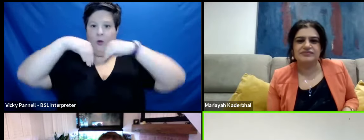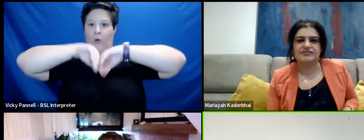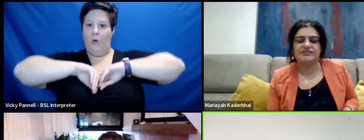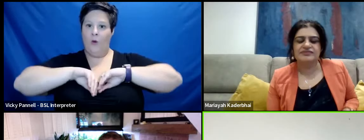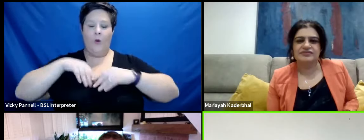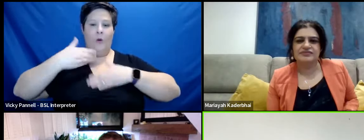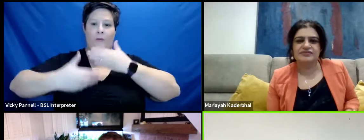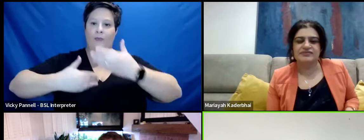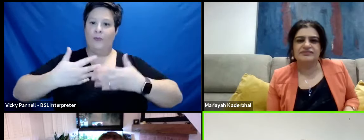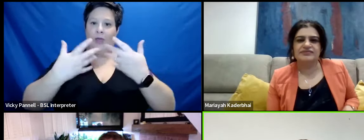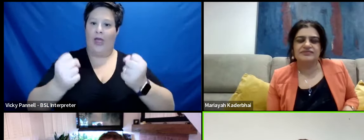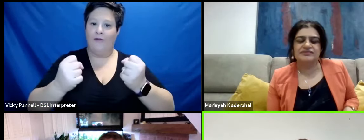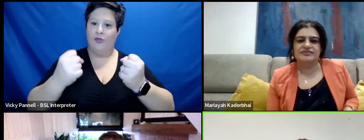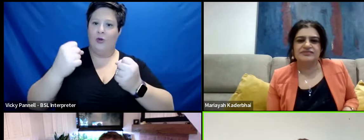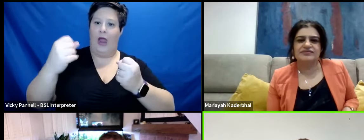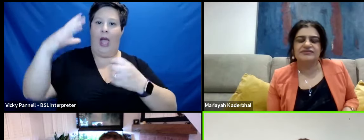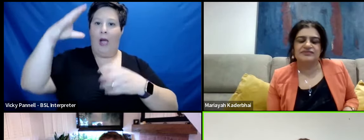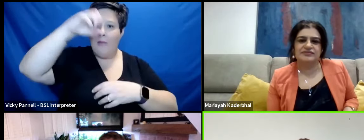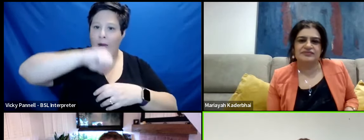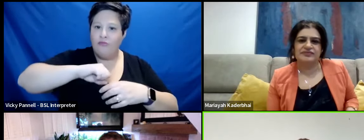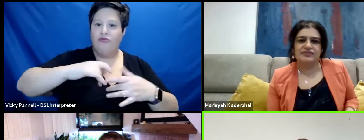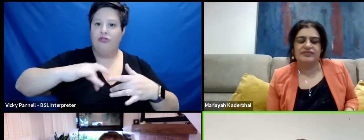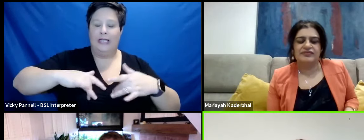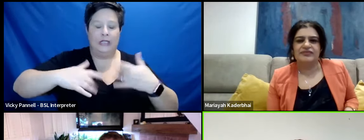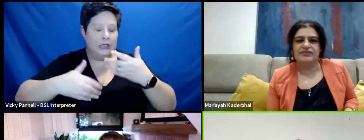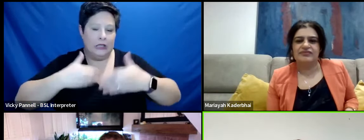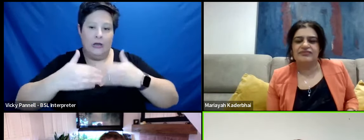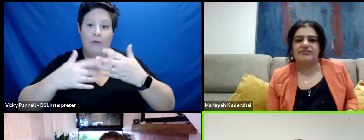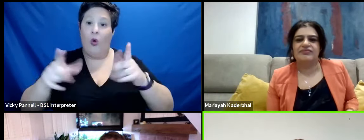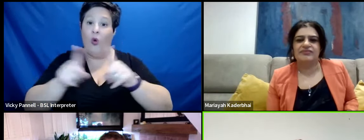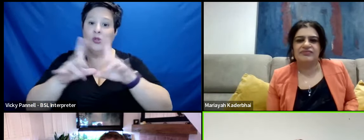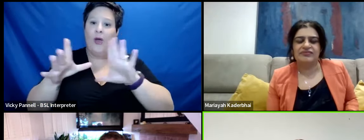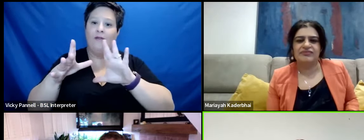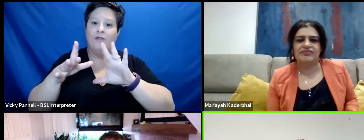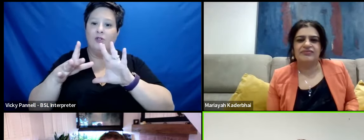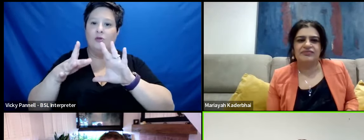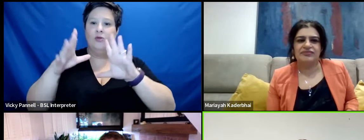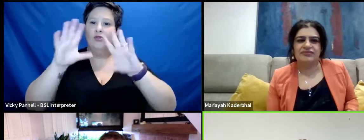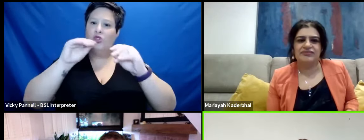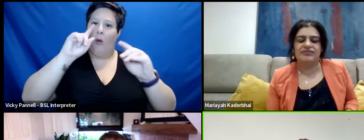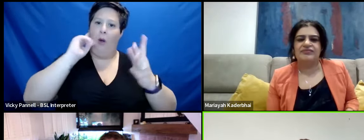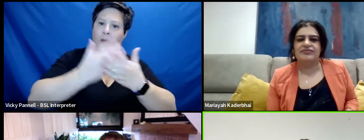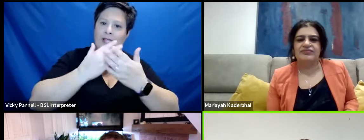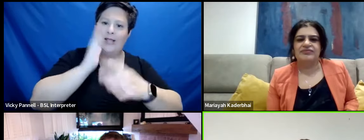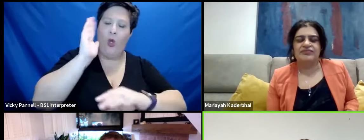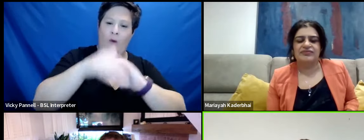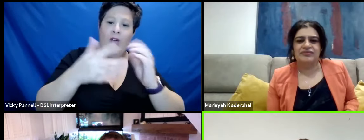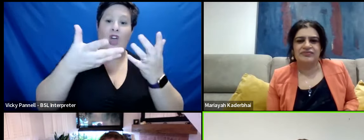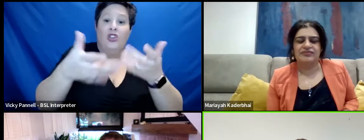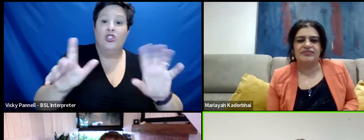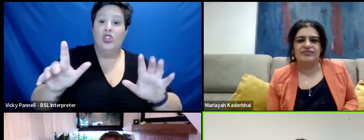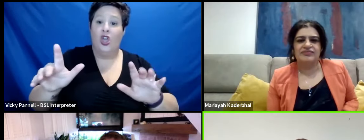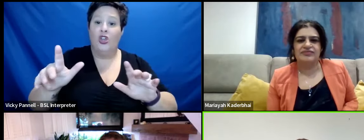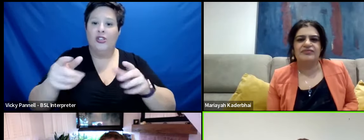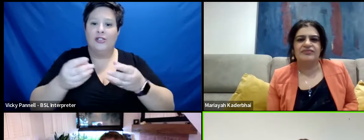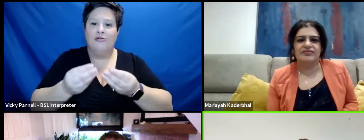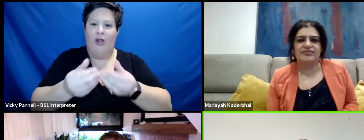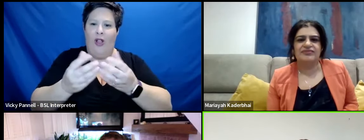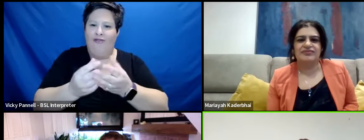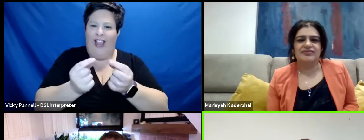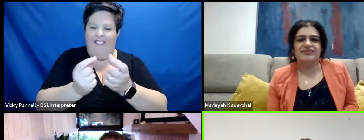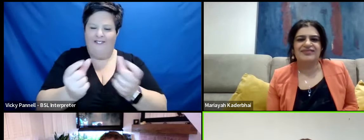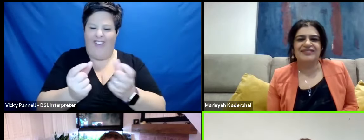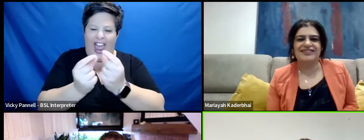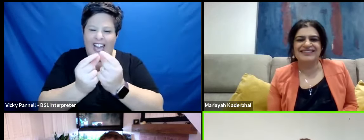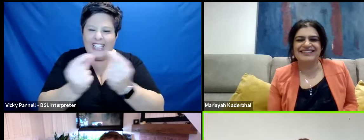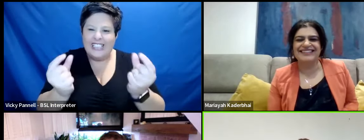it has to be a sense memory and a muscle memory behind it. But you also have to let go and start obsessing about the fact that you've just rolled a really fat one instead of